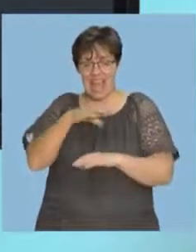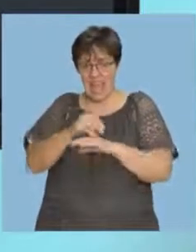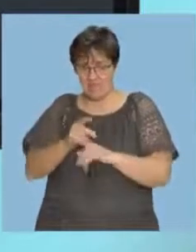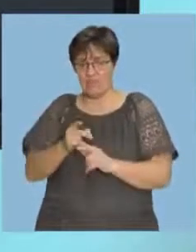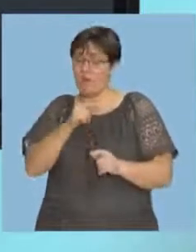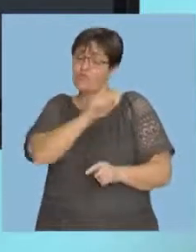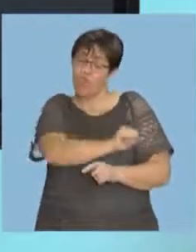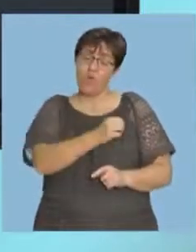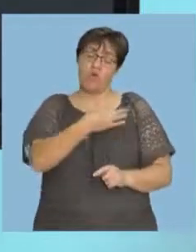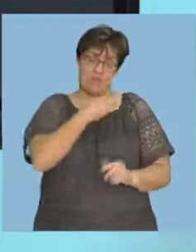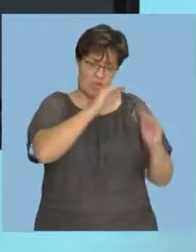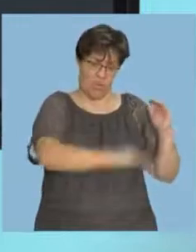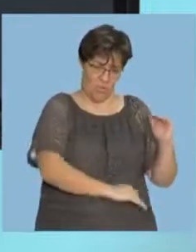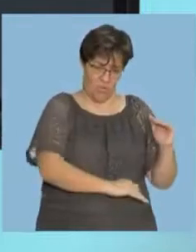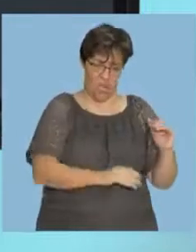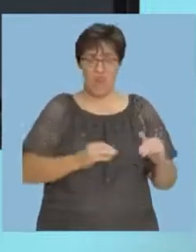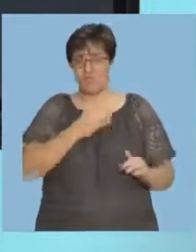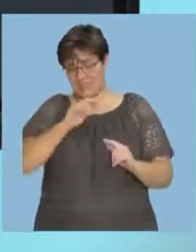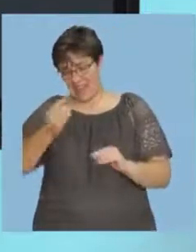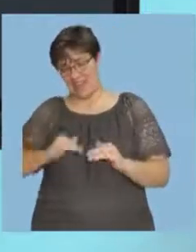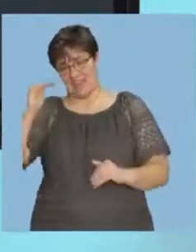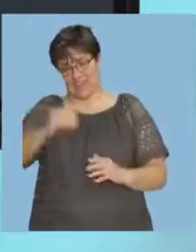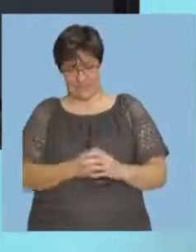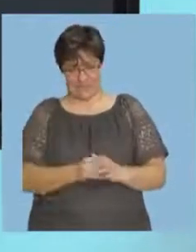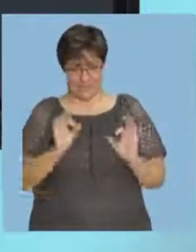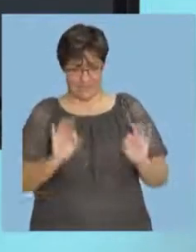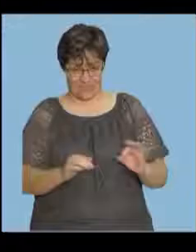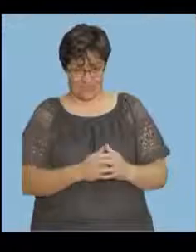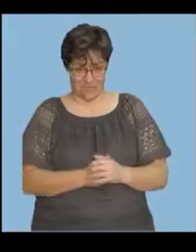lower for you. Okay. Fantastic.